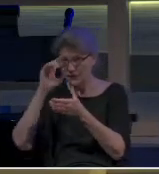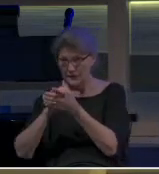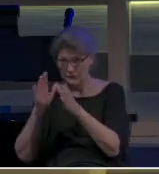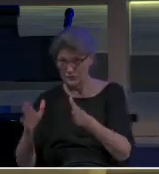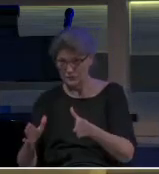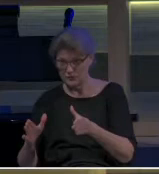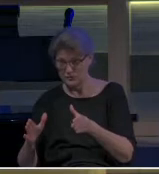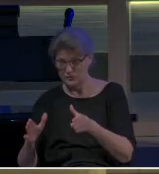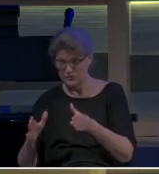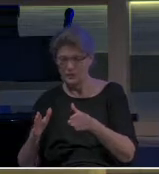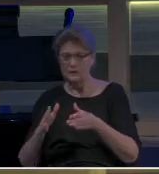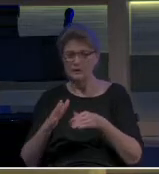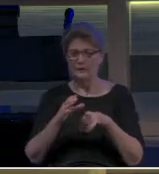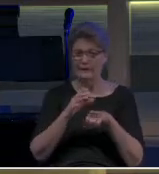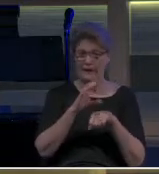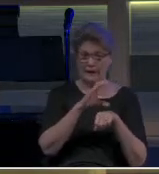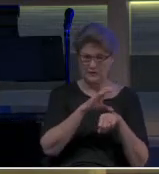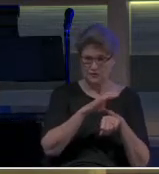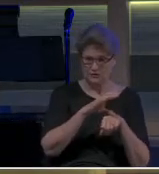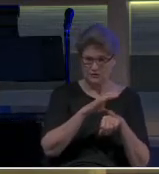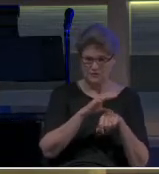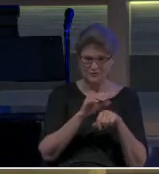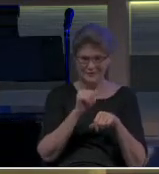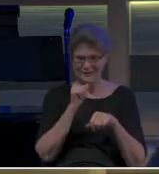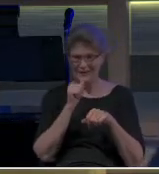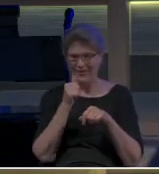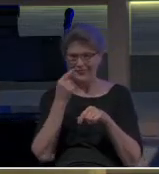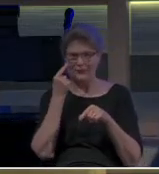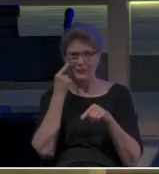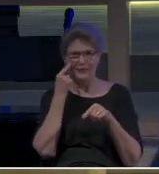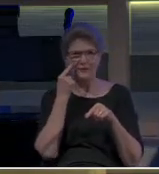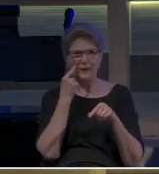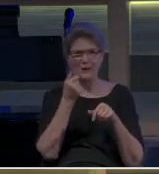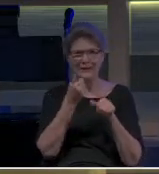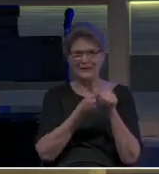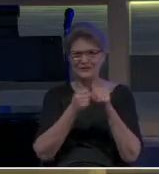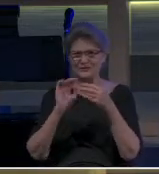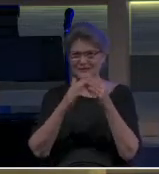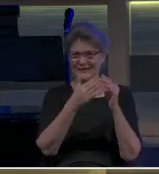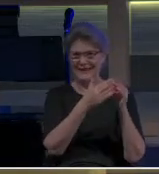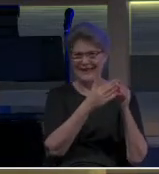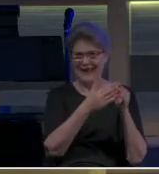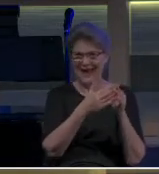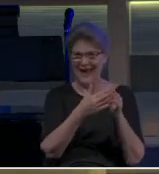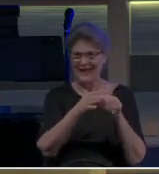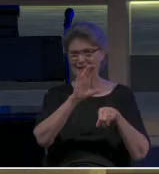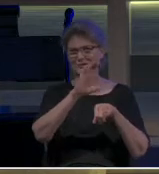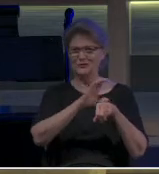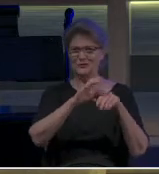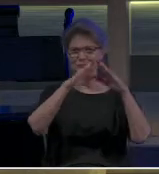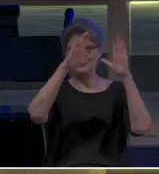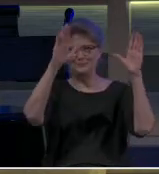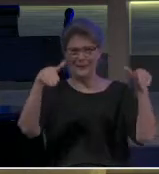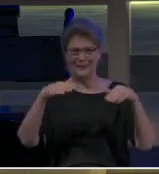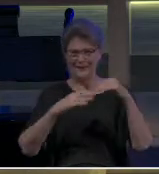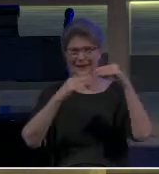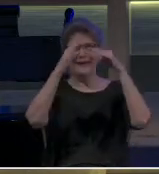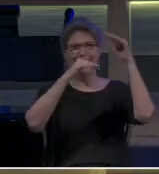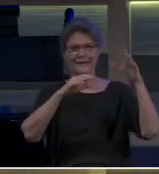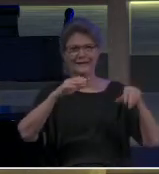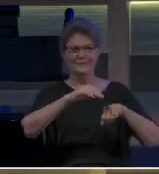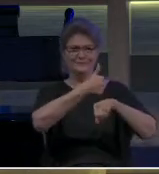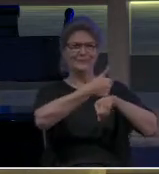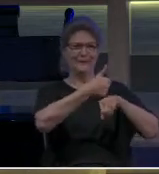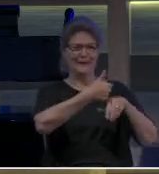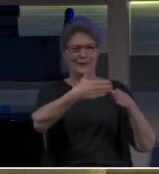each city had a church on the corner of Main and 6th. You know, these were probably home fellowships that were meeting,